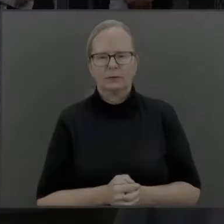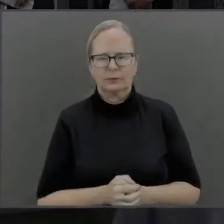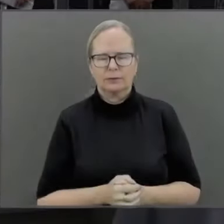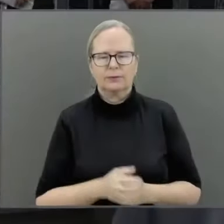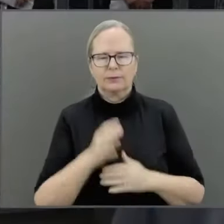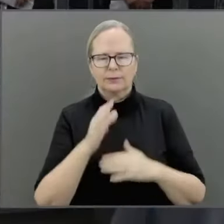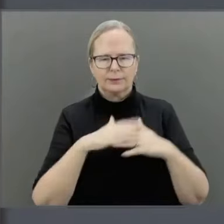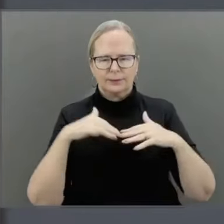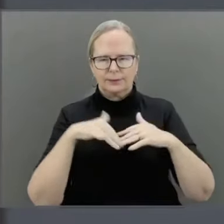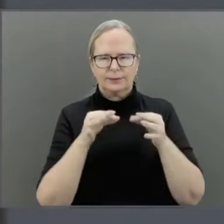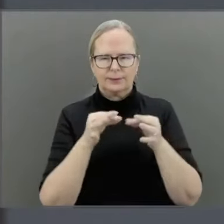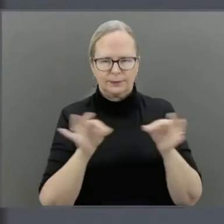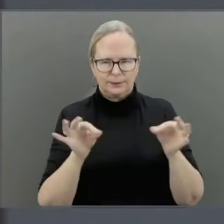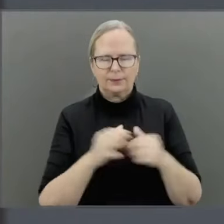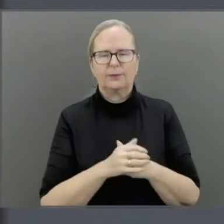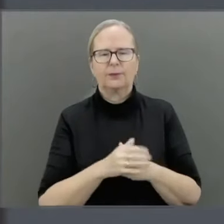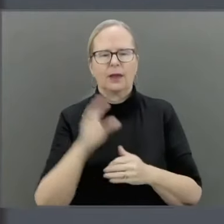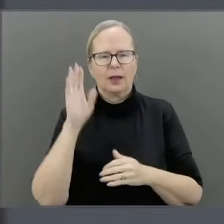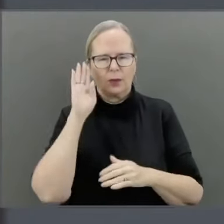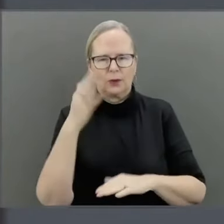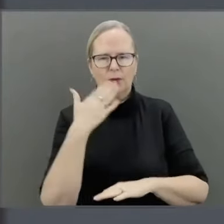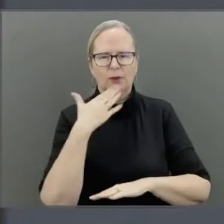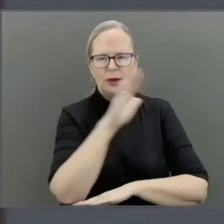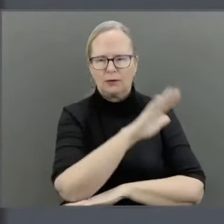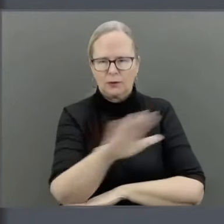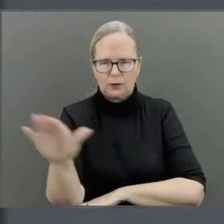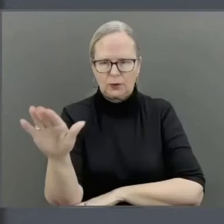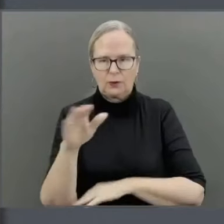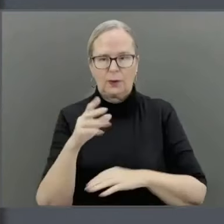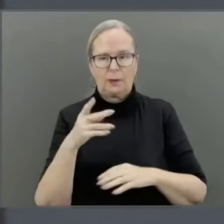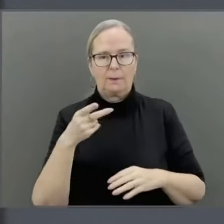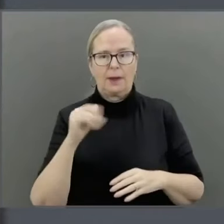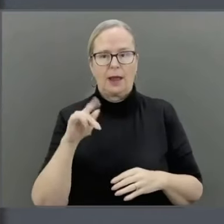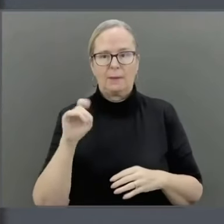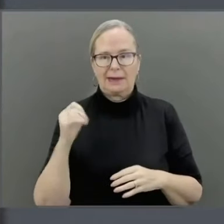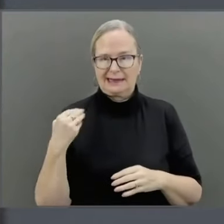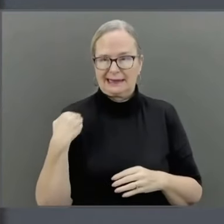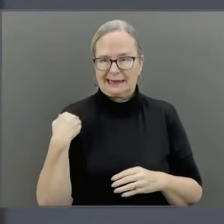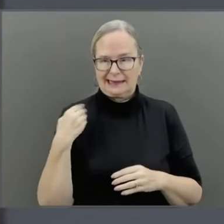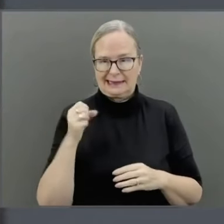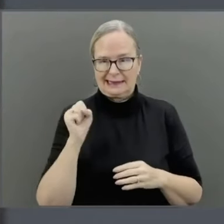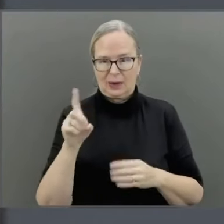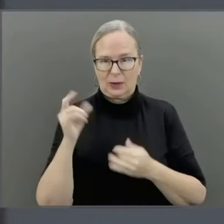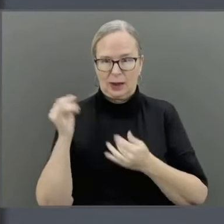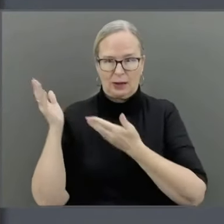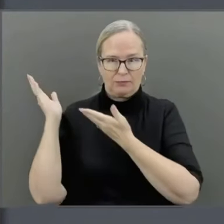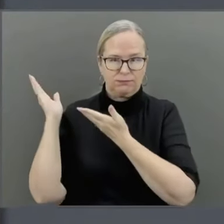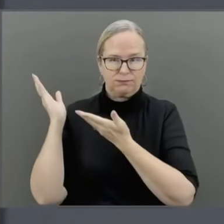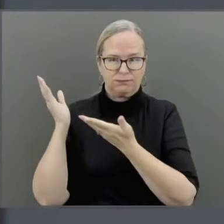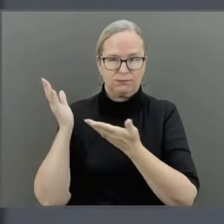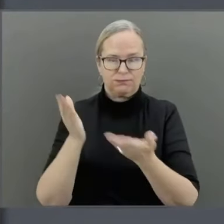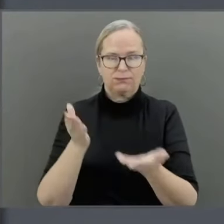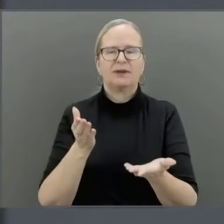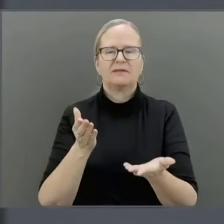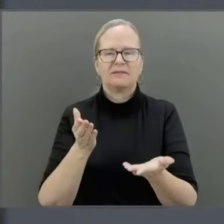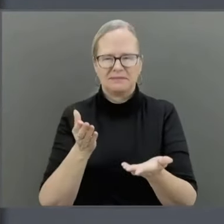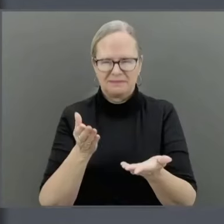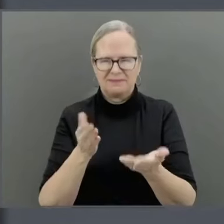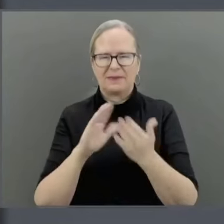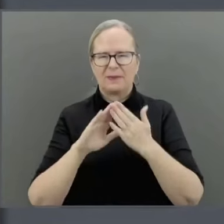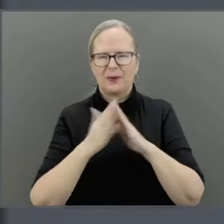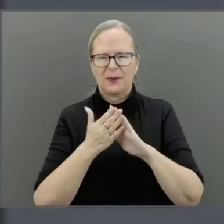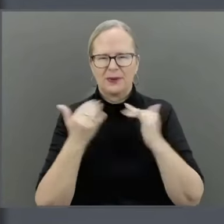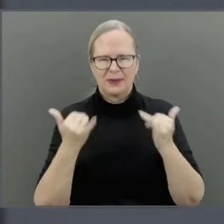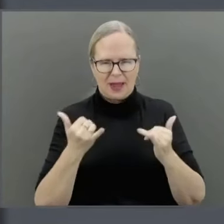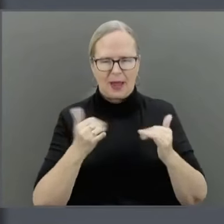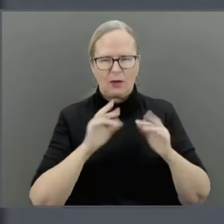With the final pieces of pipe arriving from San Diego, crews in our classy city are hard at work to get the last parts of